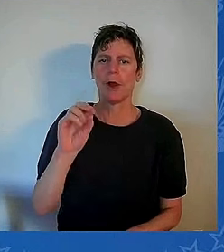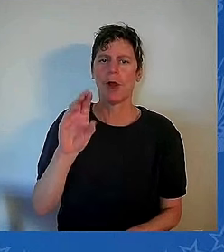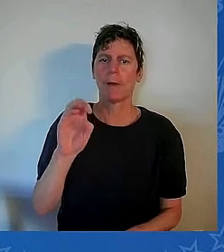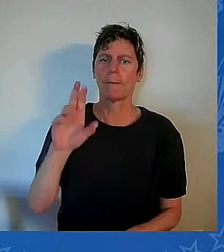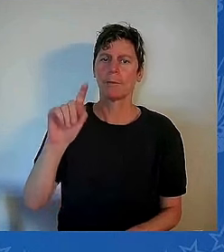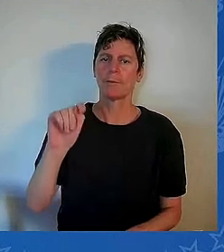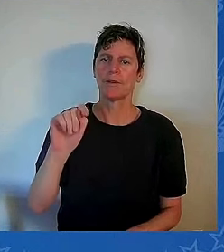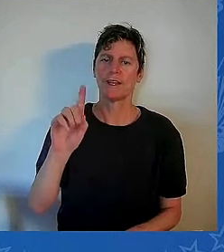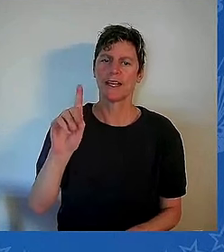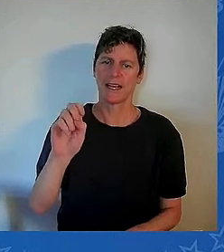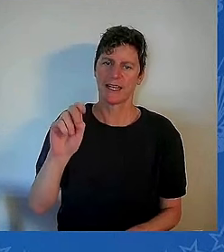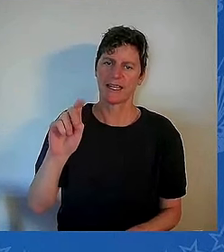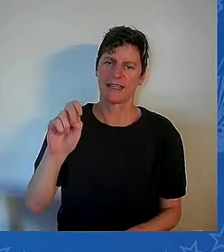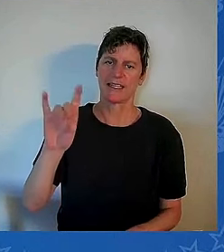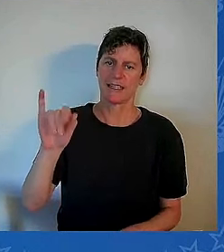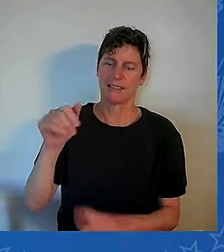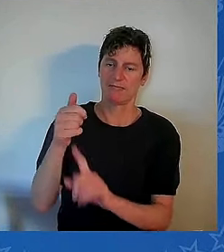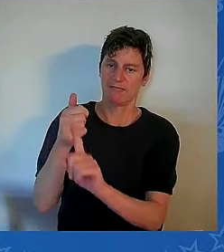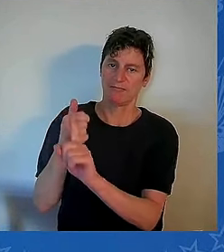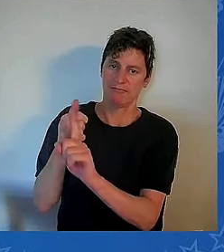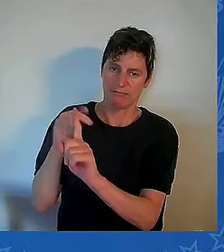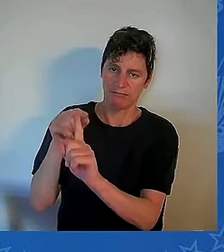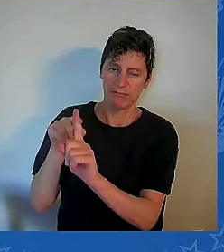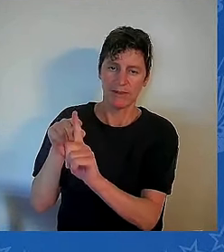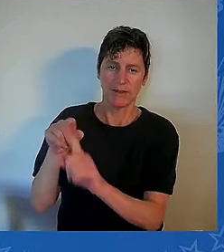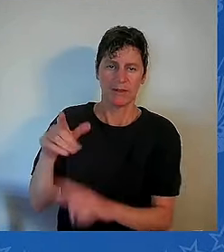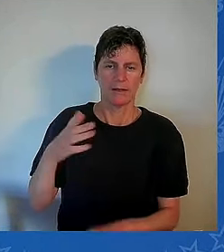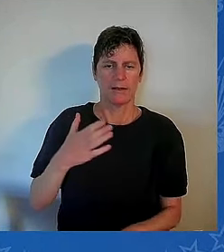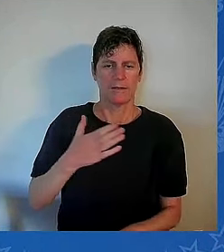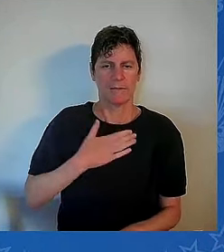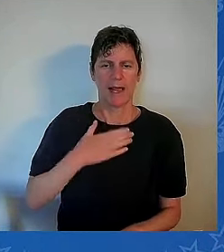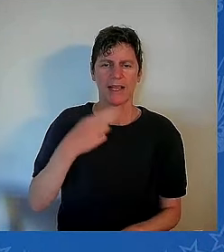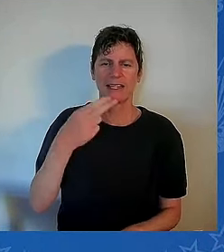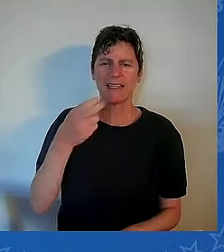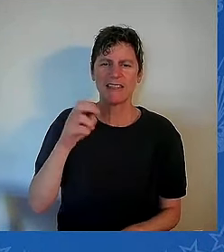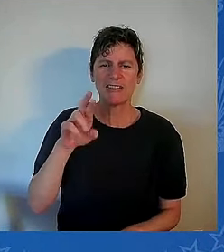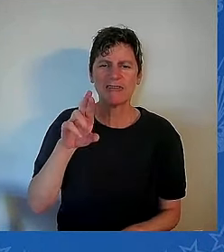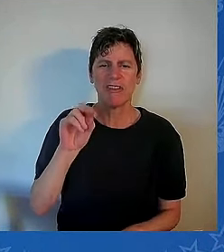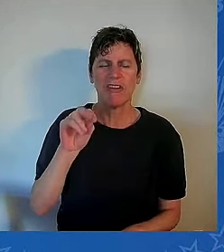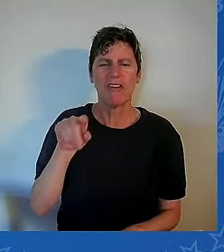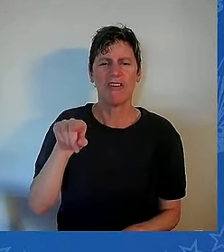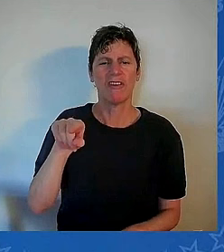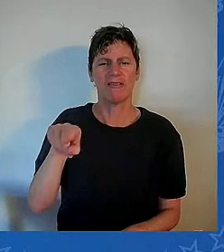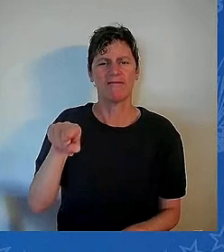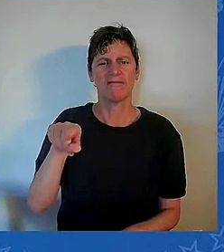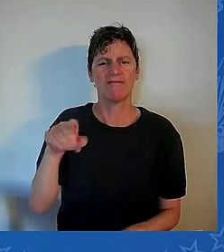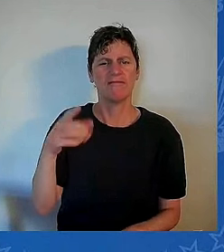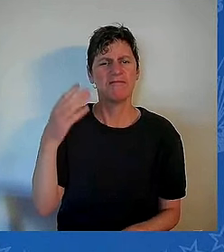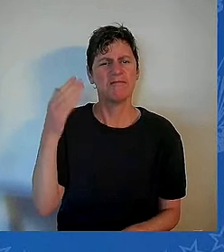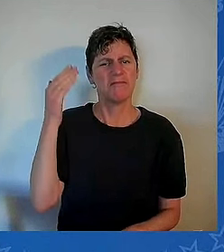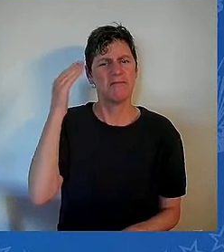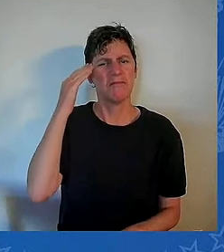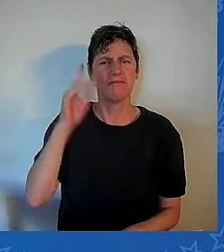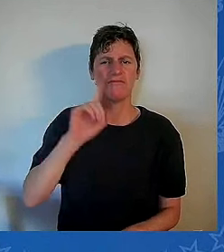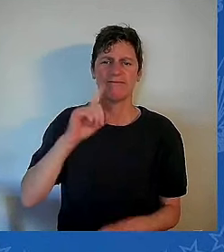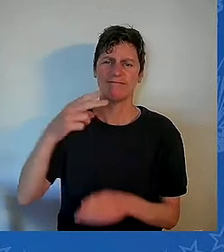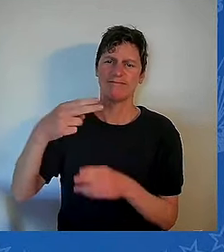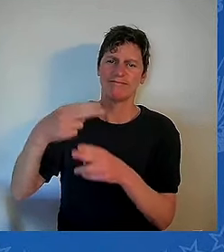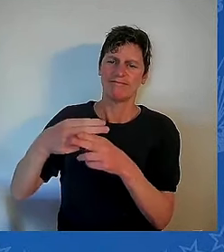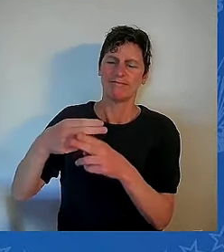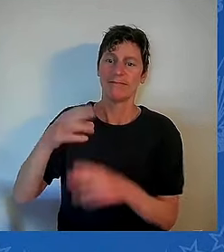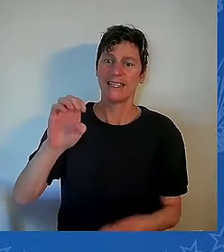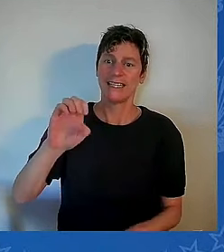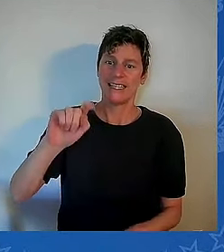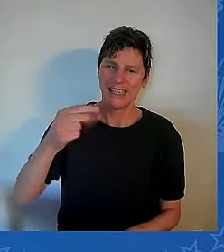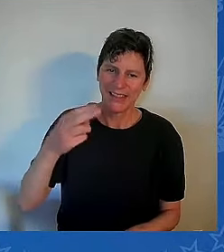her as Ethel Kennedy, a hero in her own right. I love Bobby Kennedy. I've only met him once when I was in